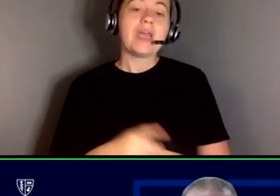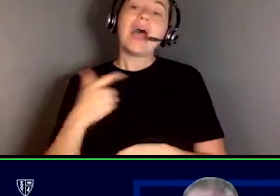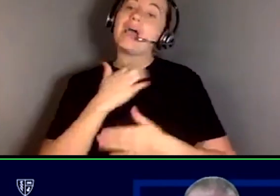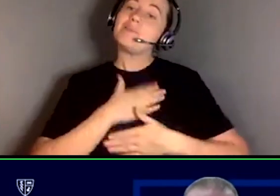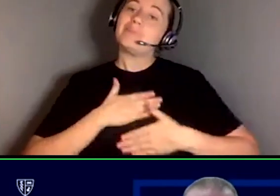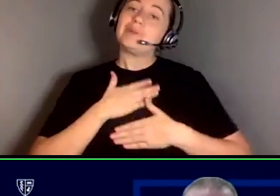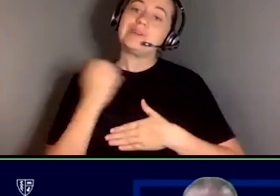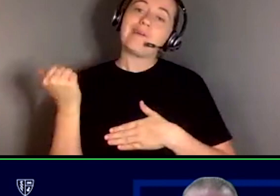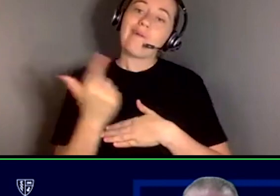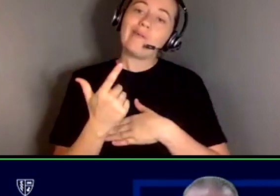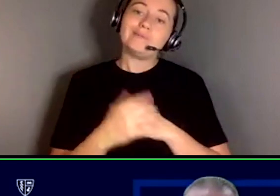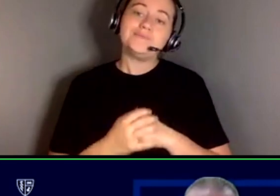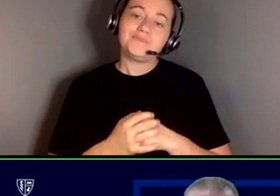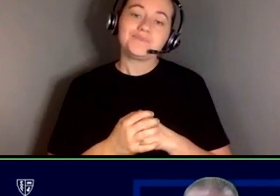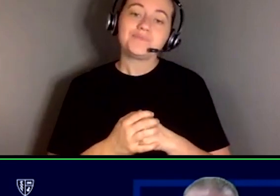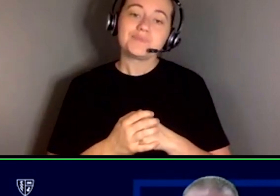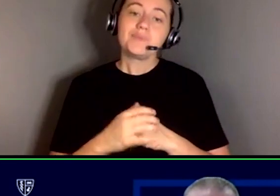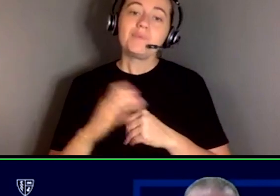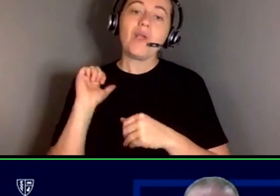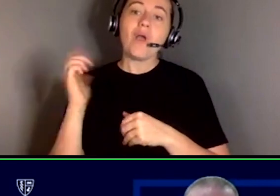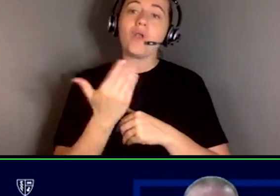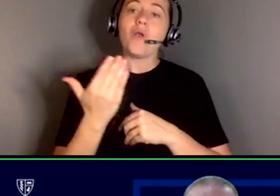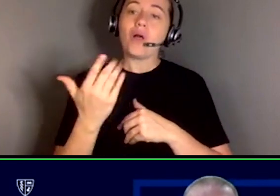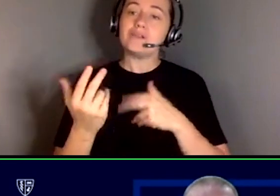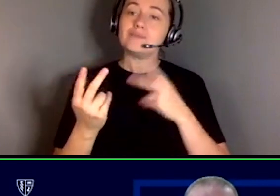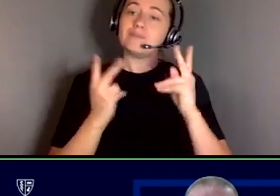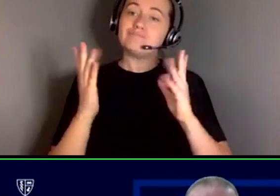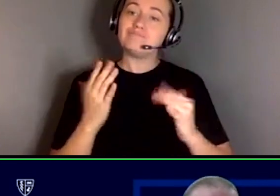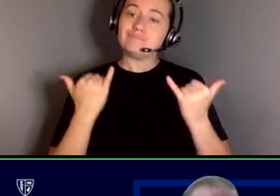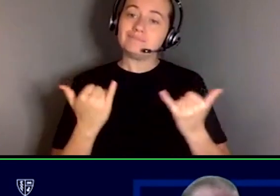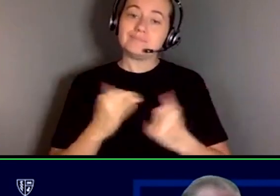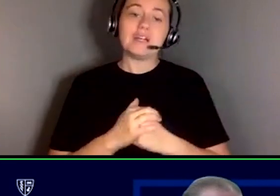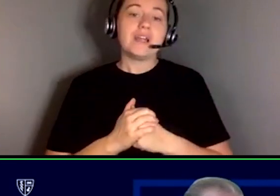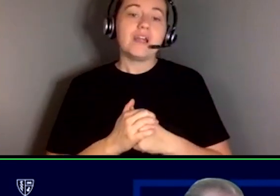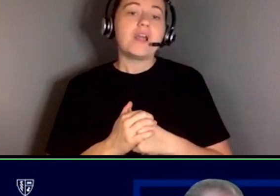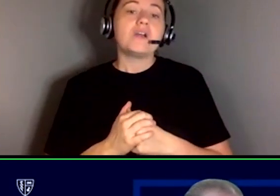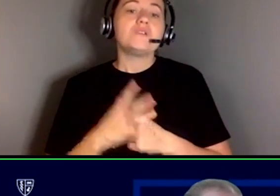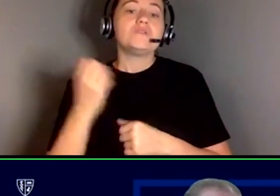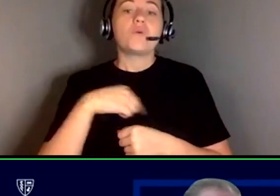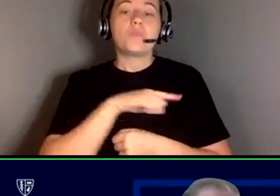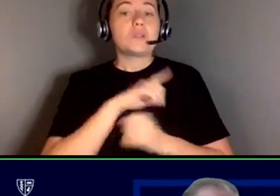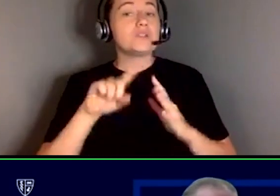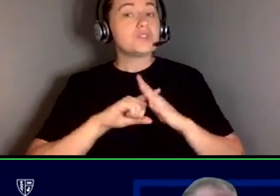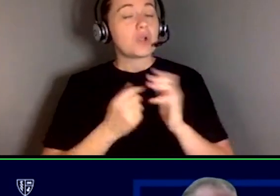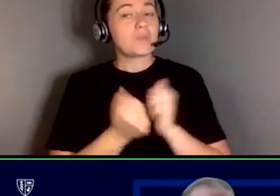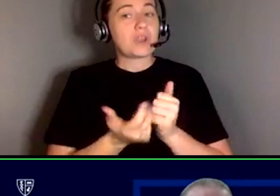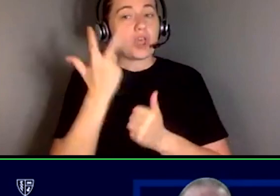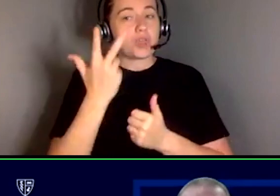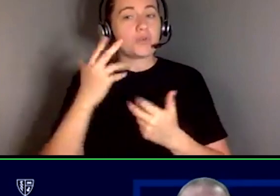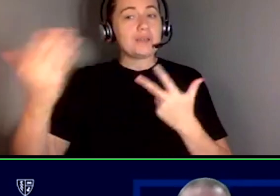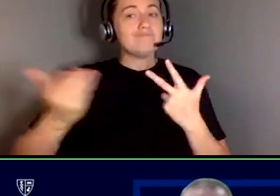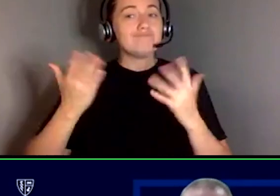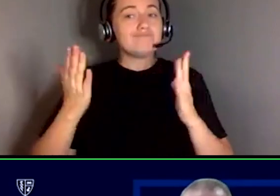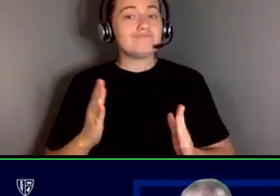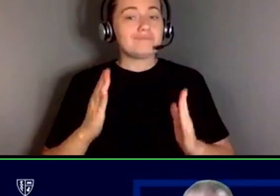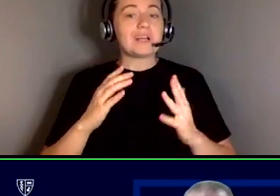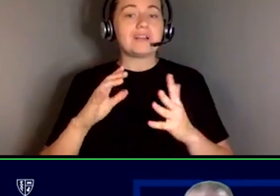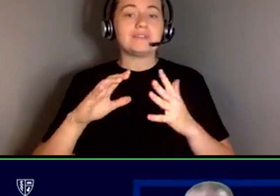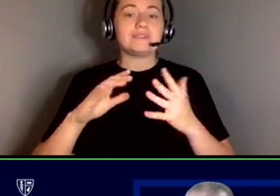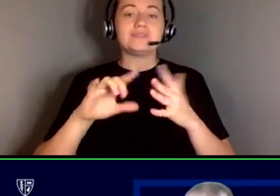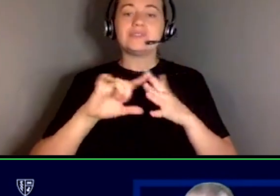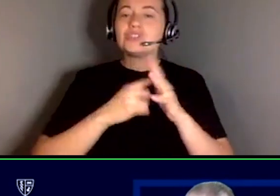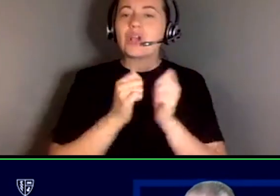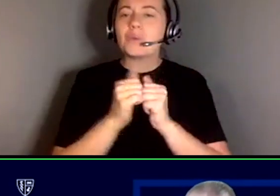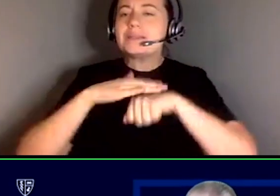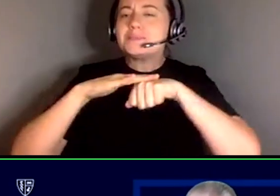them all and all of our guests for being here. So why don't we start with our our three guests answering a somewhat simple question